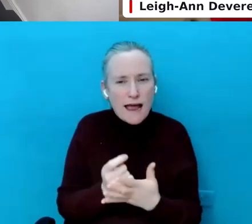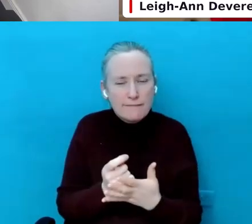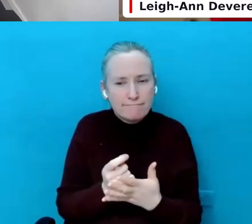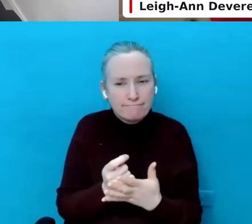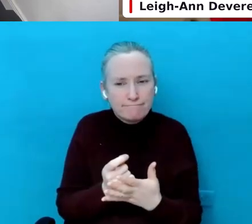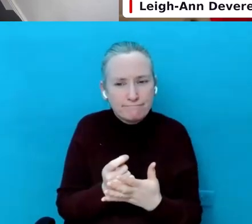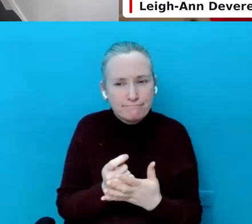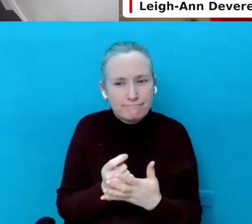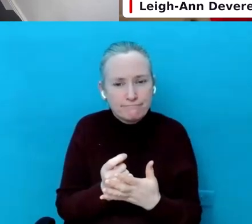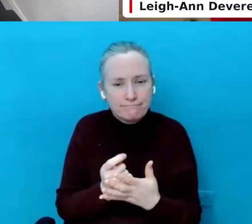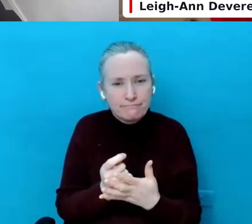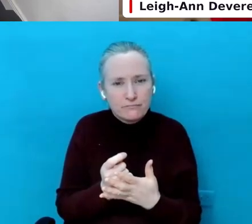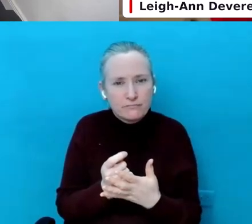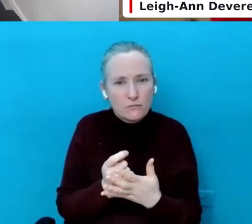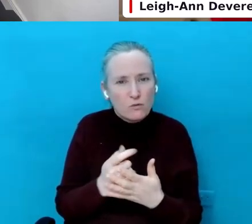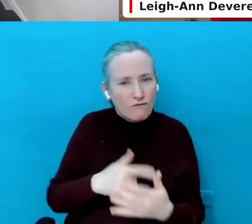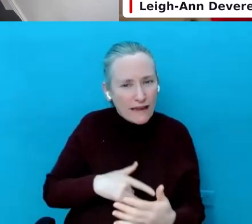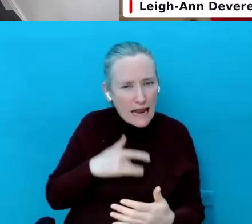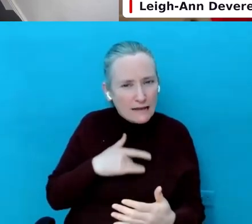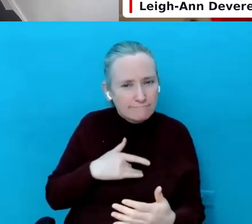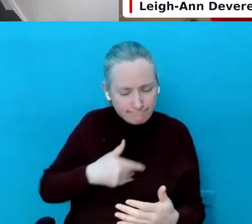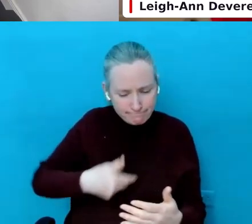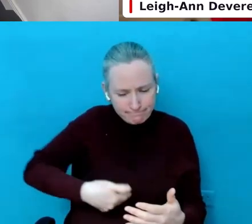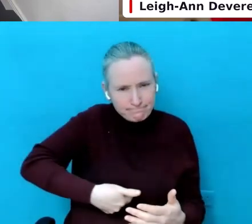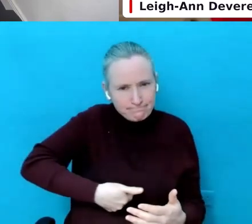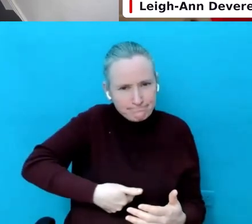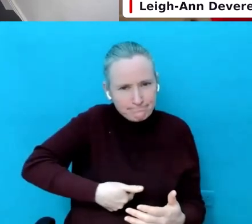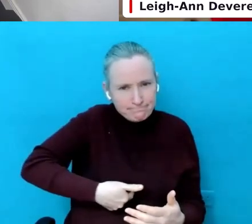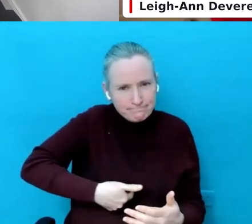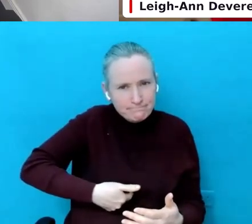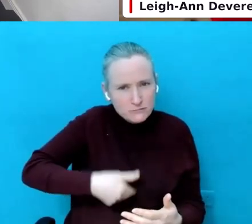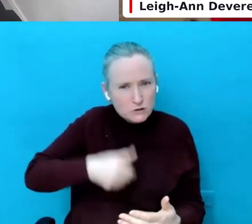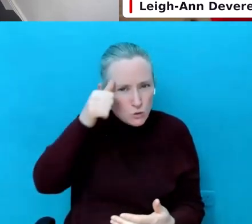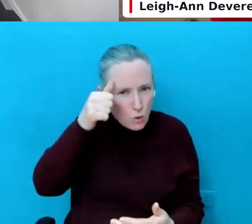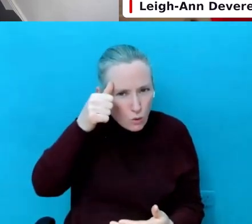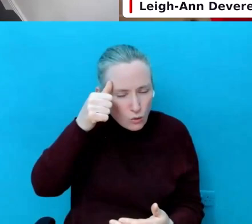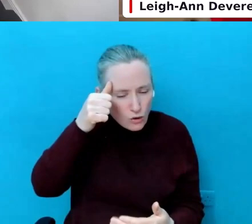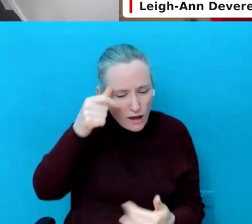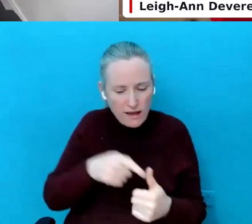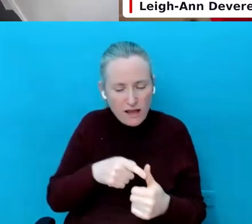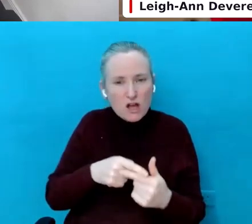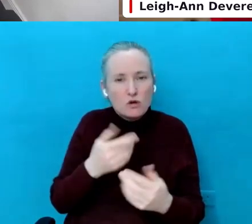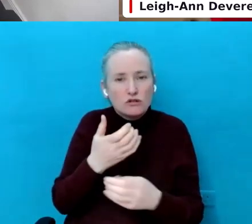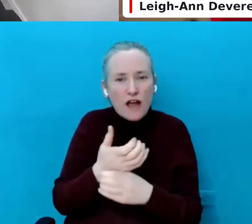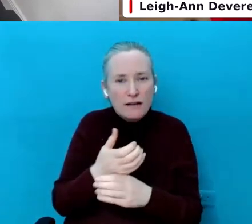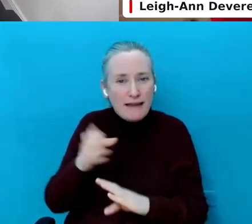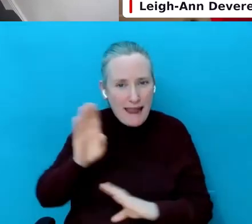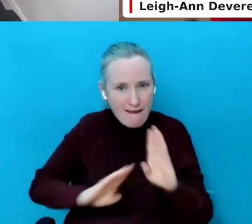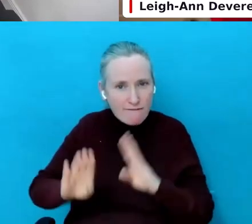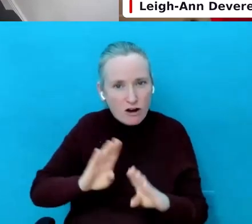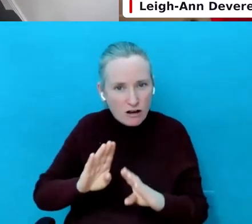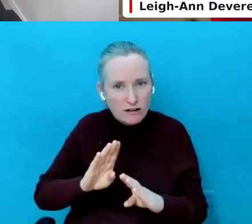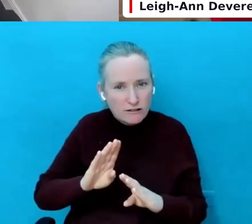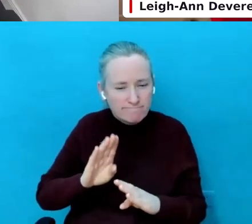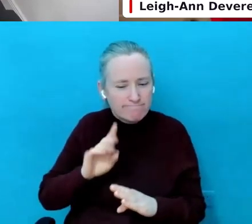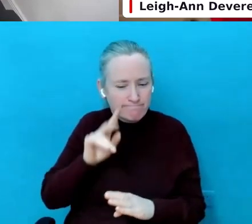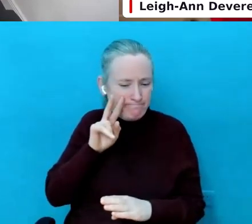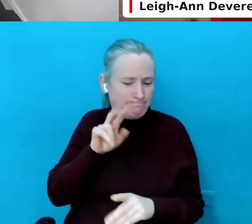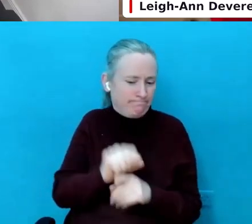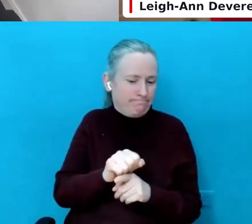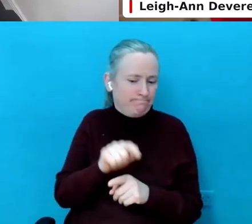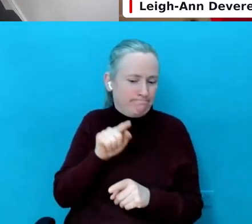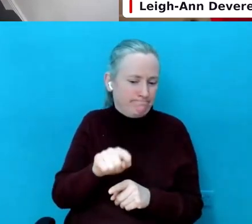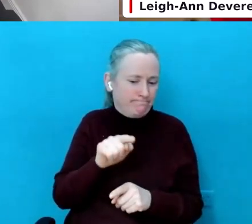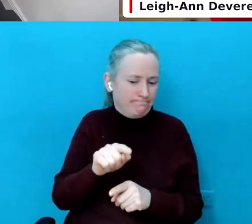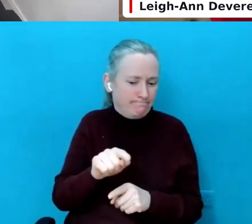Your gut instincts would tell you a lot. Your child's behavior would tell you a lot. If you feel they're not